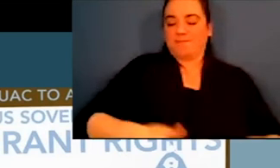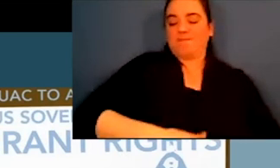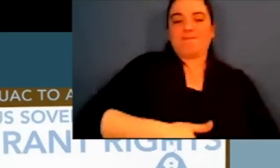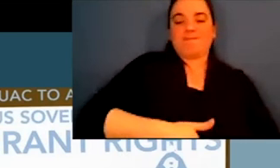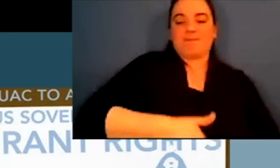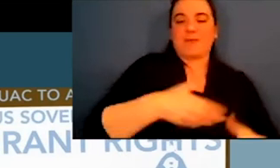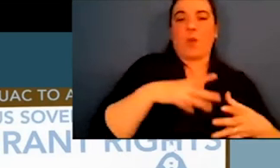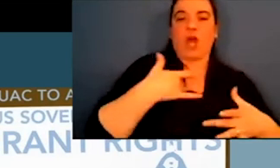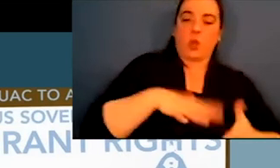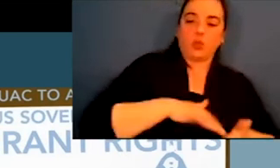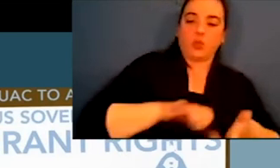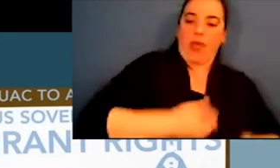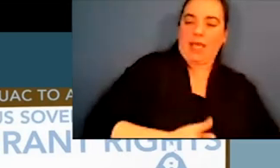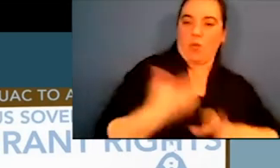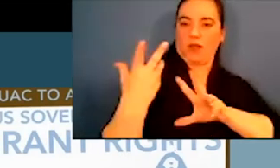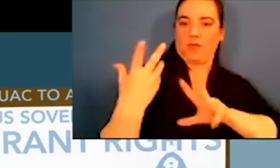rid of our indigeneity.